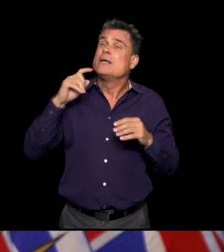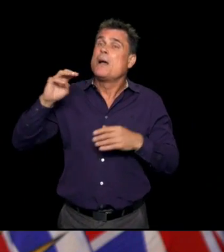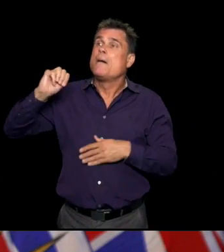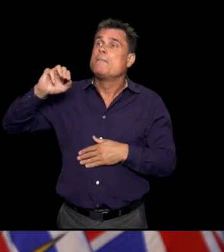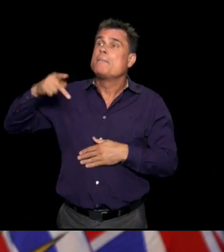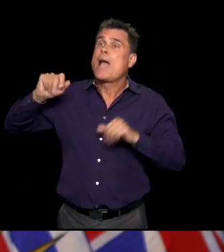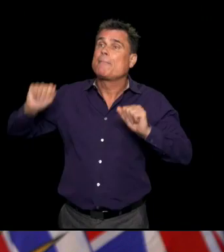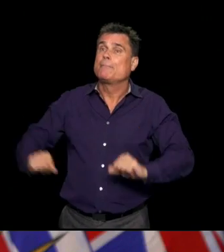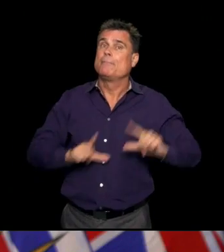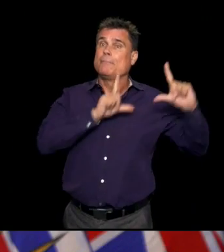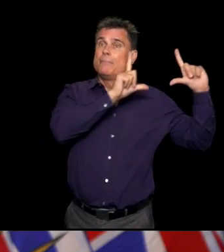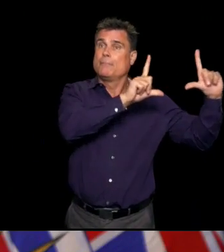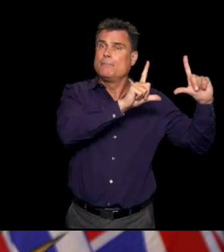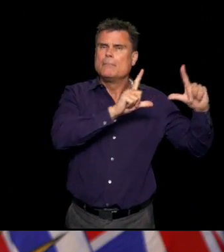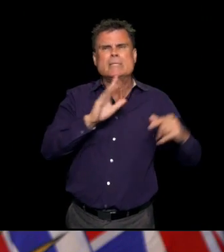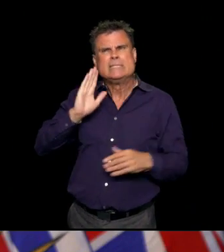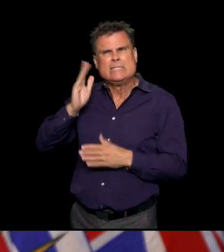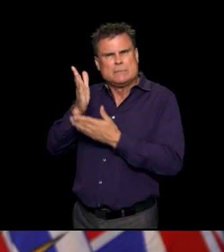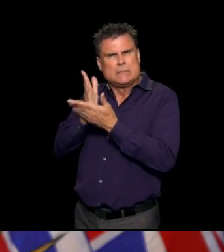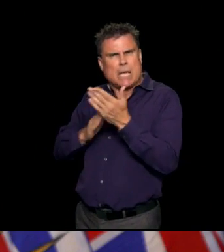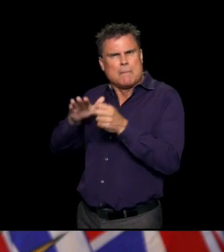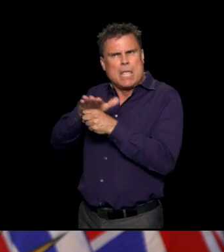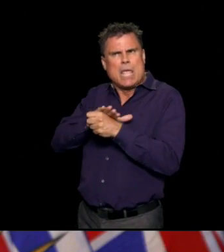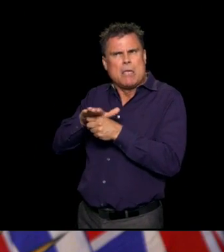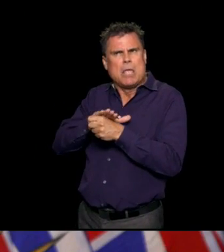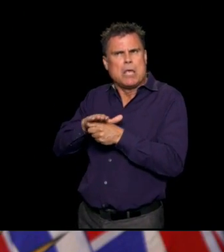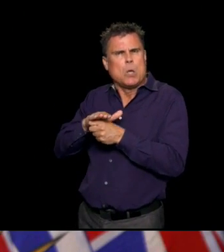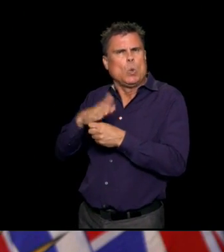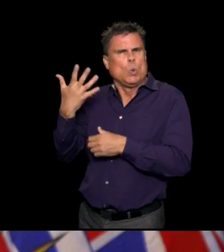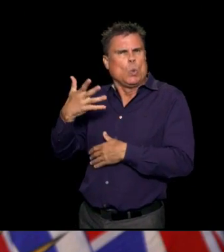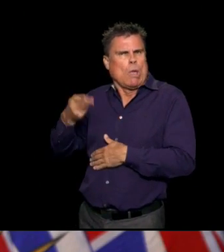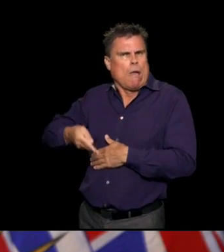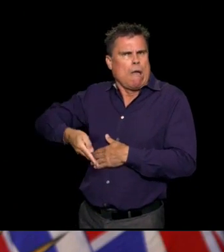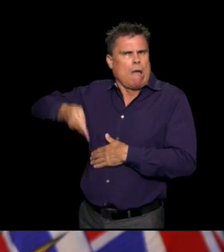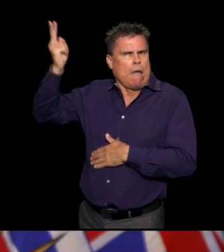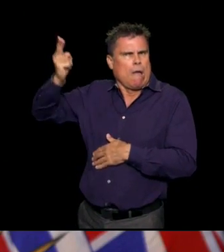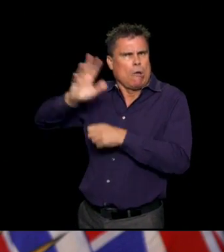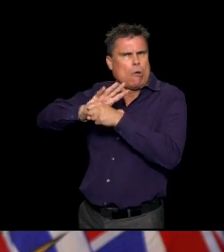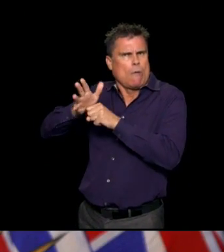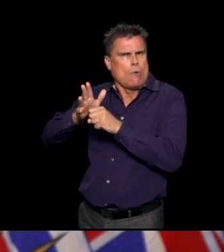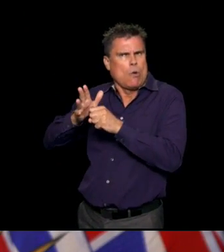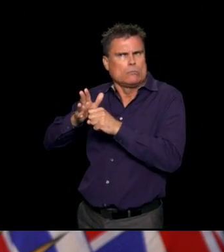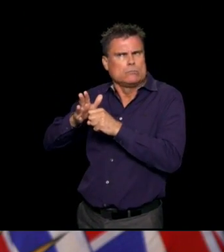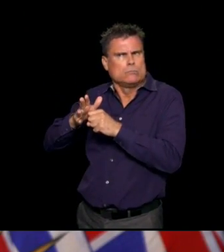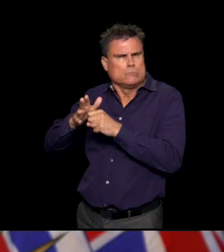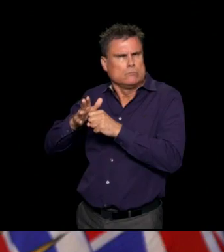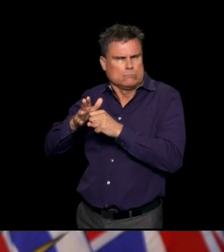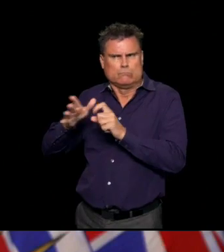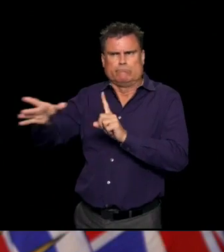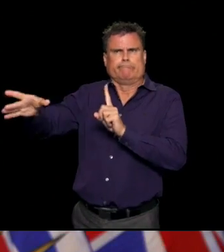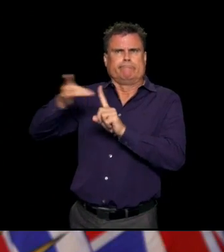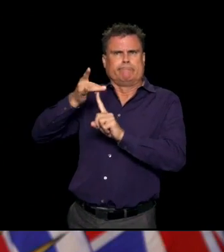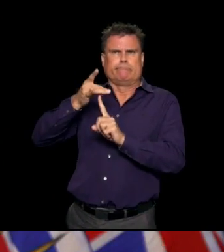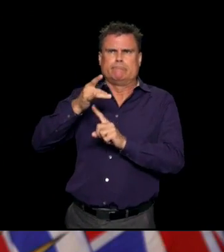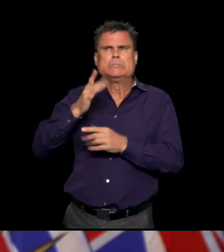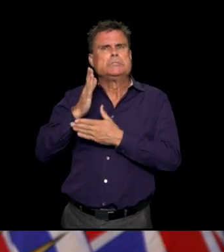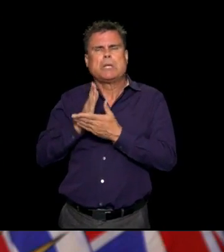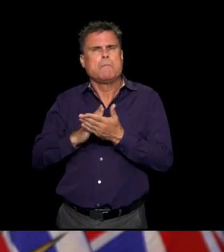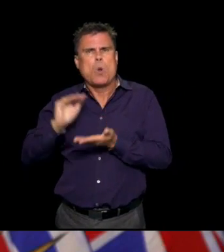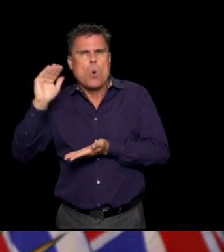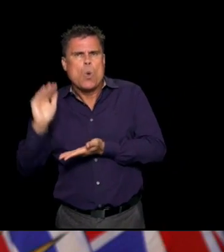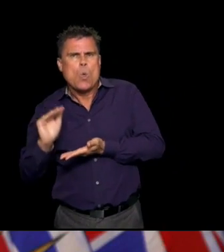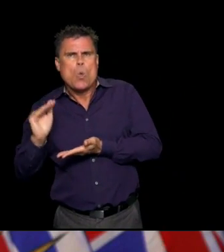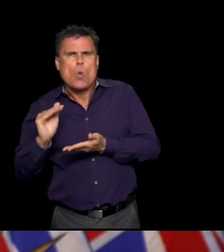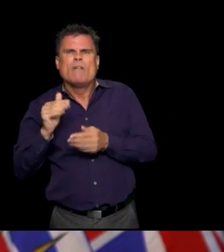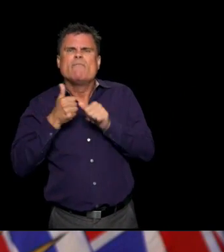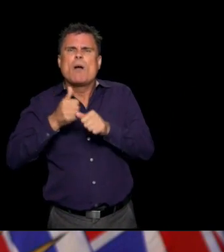some parts of the province that are seeing higher levels of community transmission and some they're seeing a lot lower. As you get ready for schools to open, are you